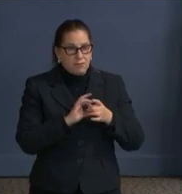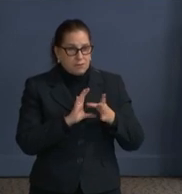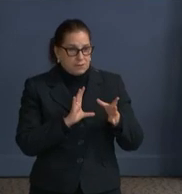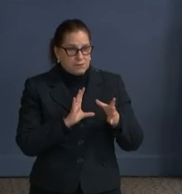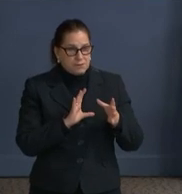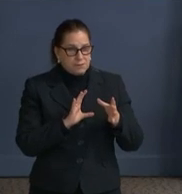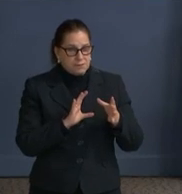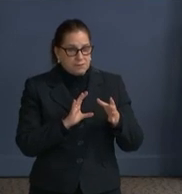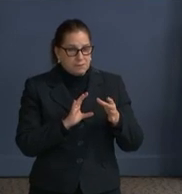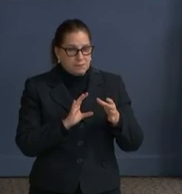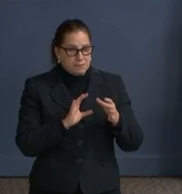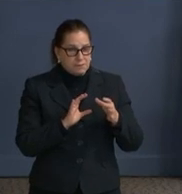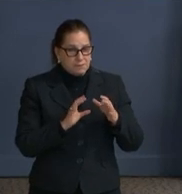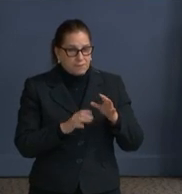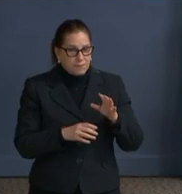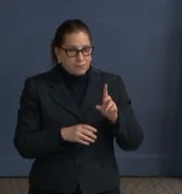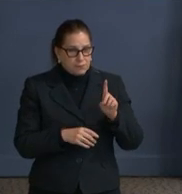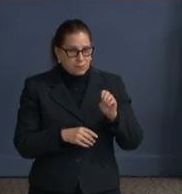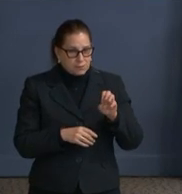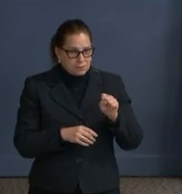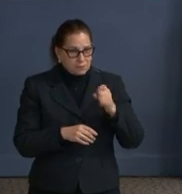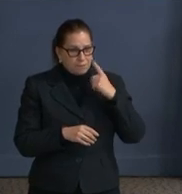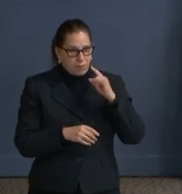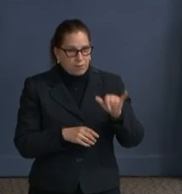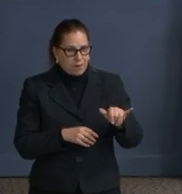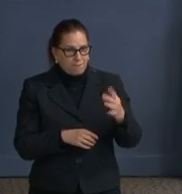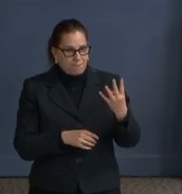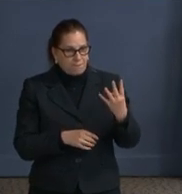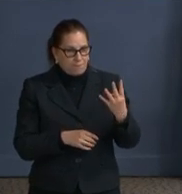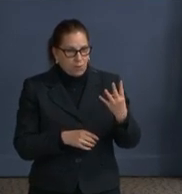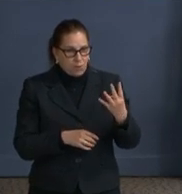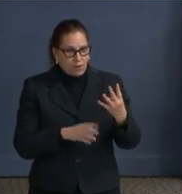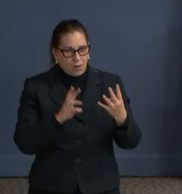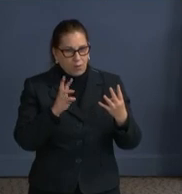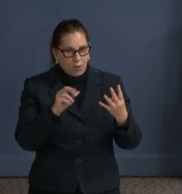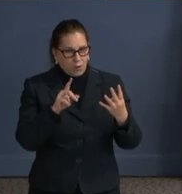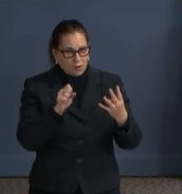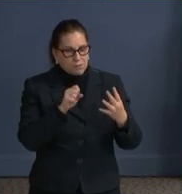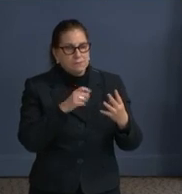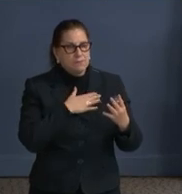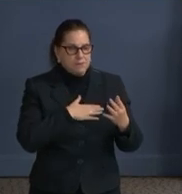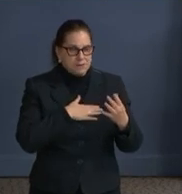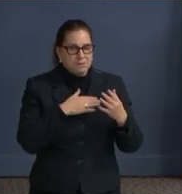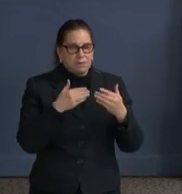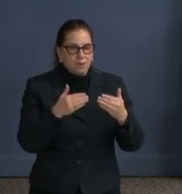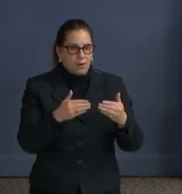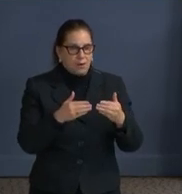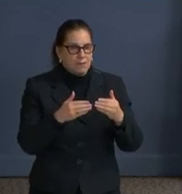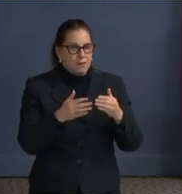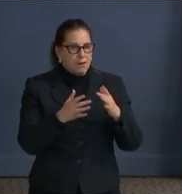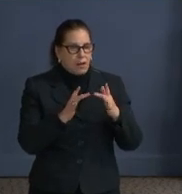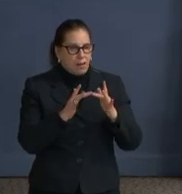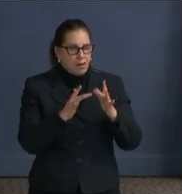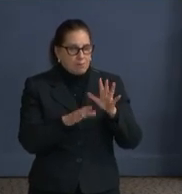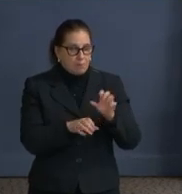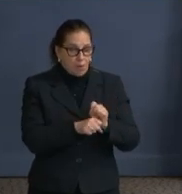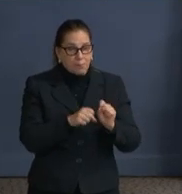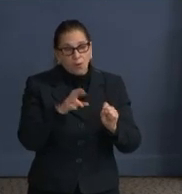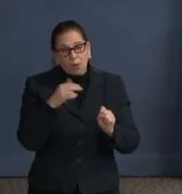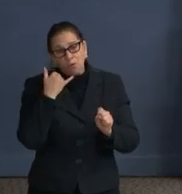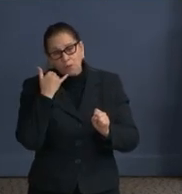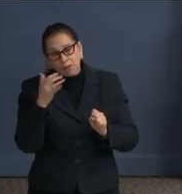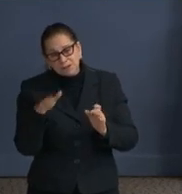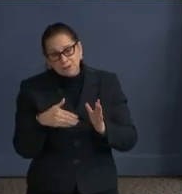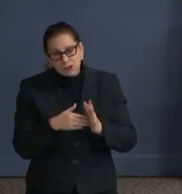by online portal and call center. And then we release the remaining of the appointments in that bucket or that vaccine allocation